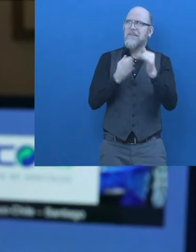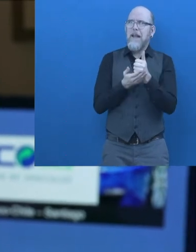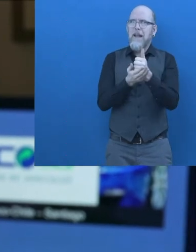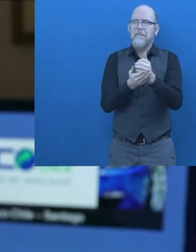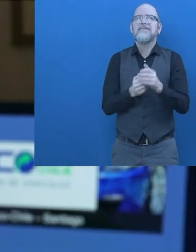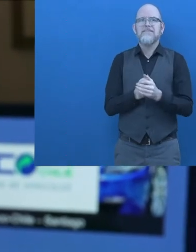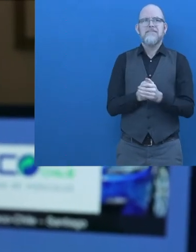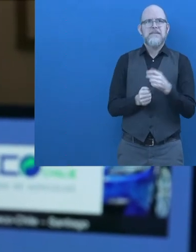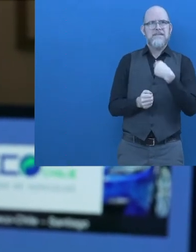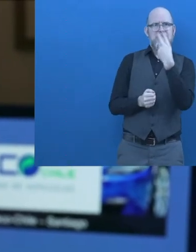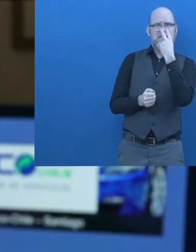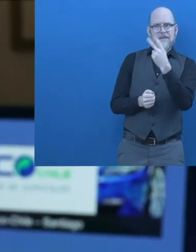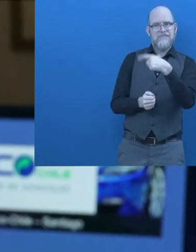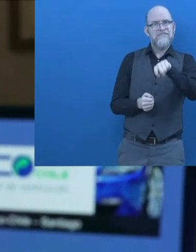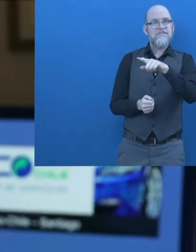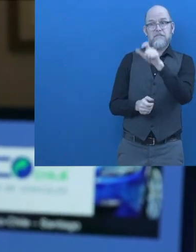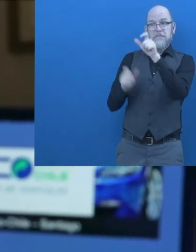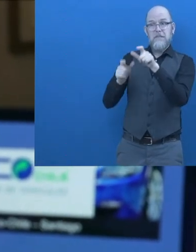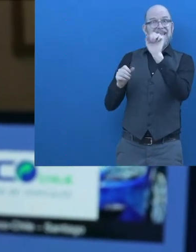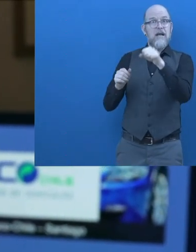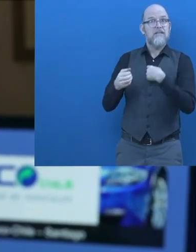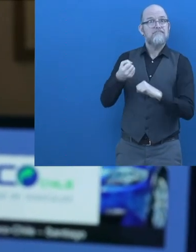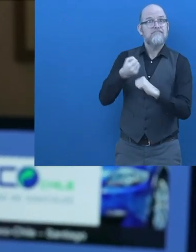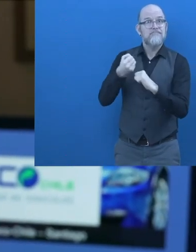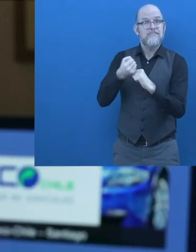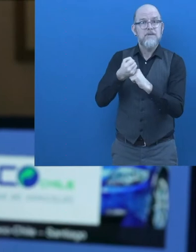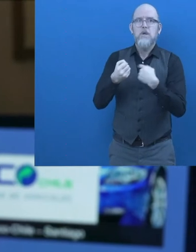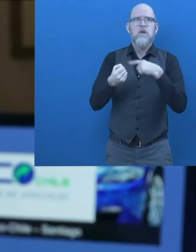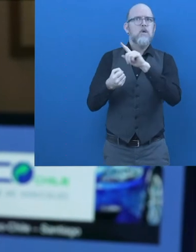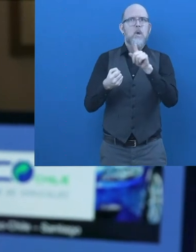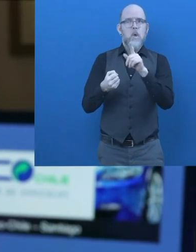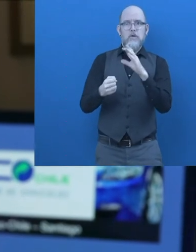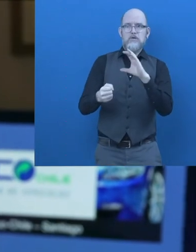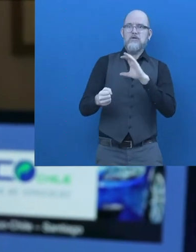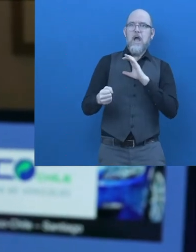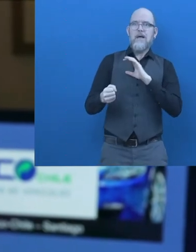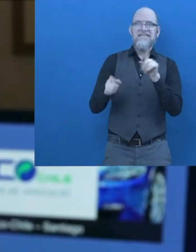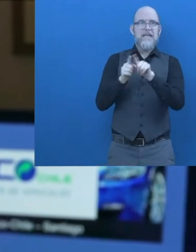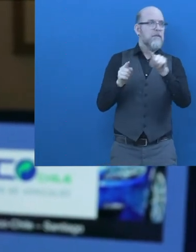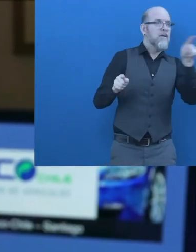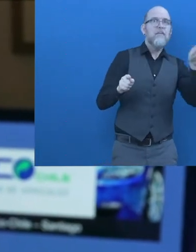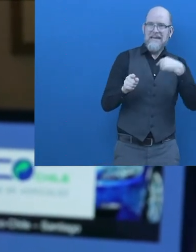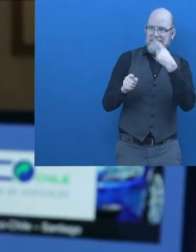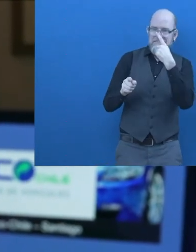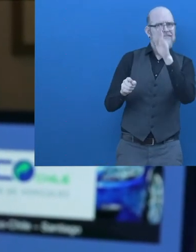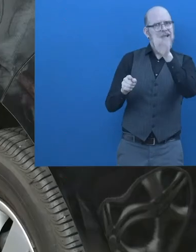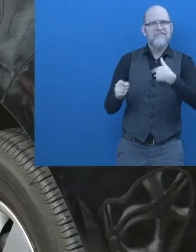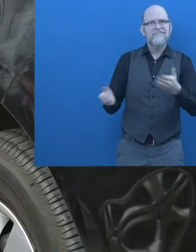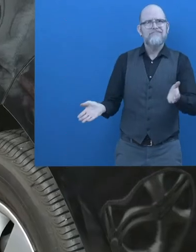people who do not have opportunities like many, I am giving meaning to my life and